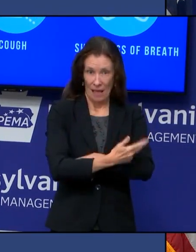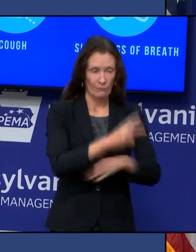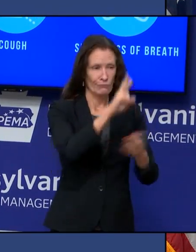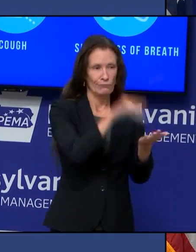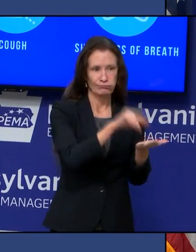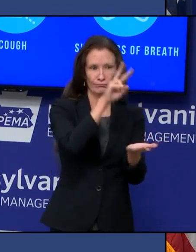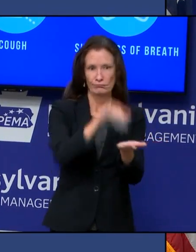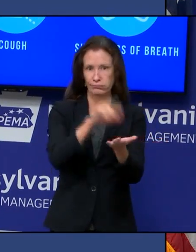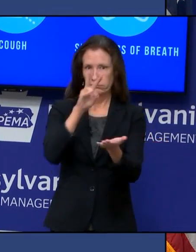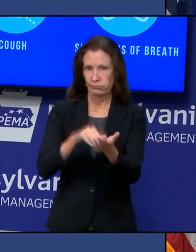they were earlier this year.